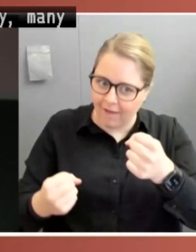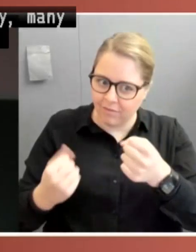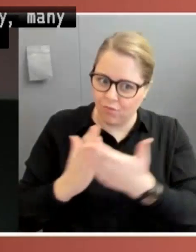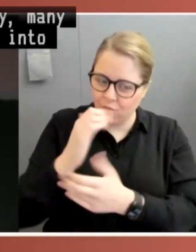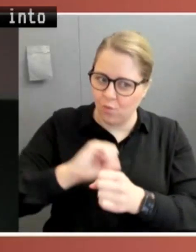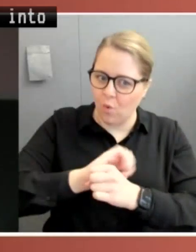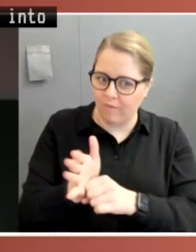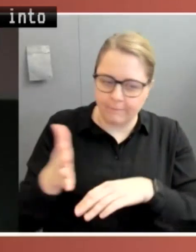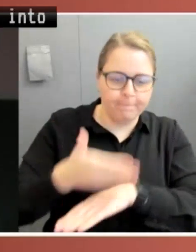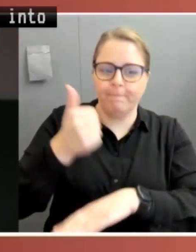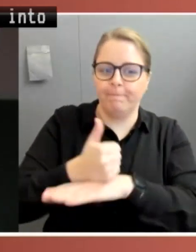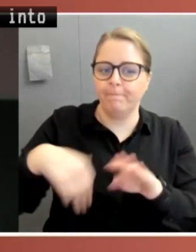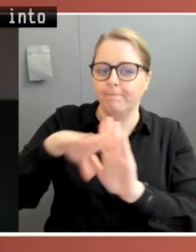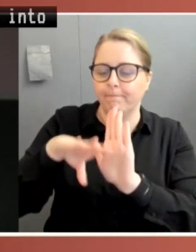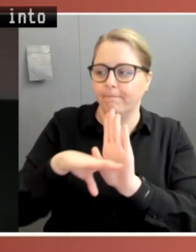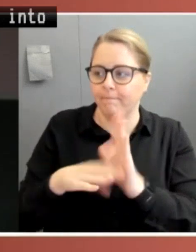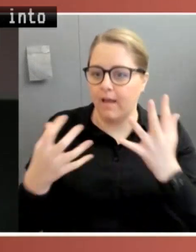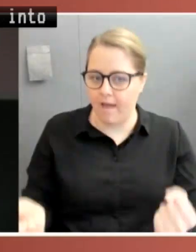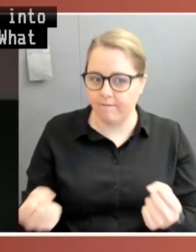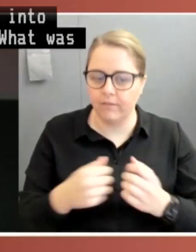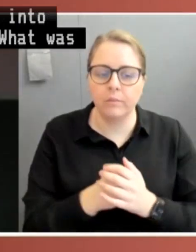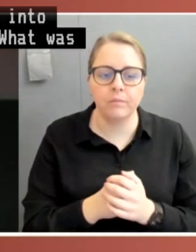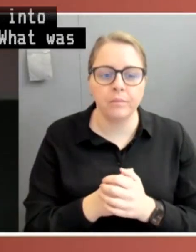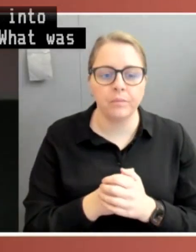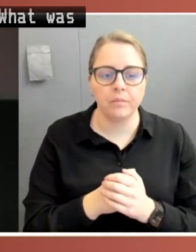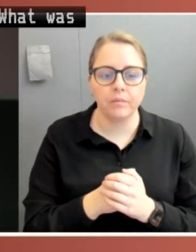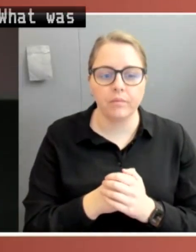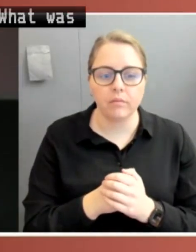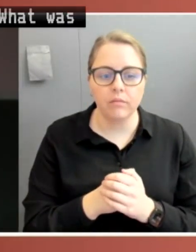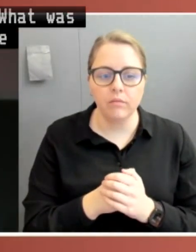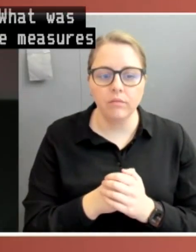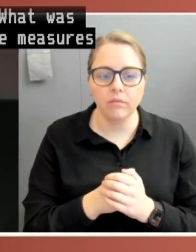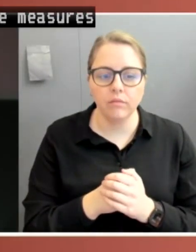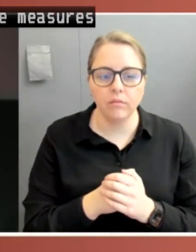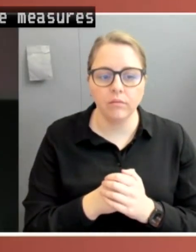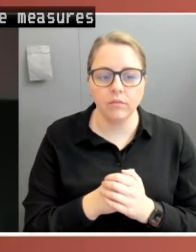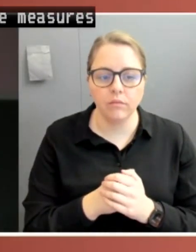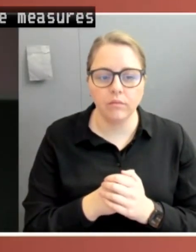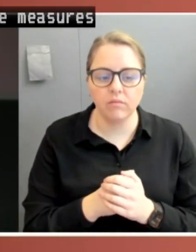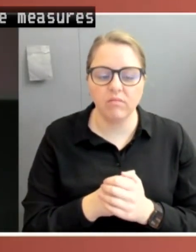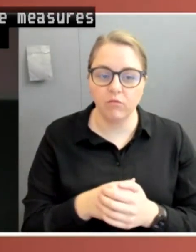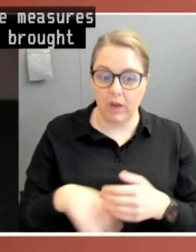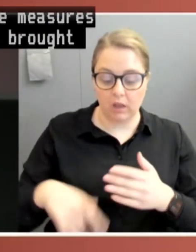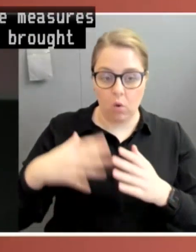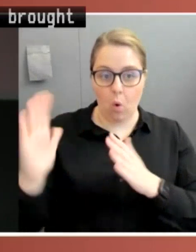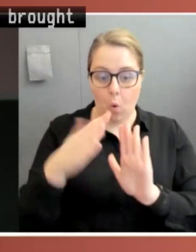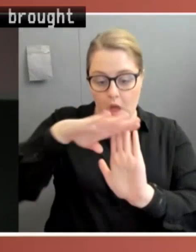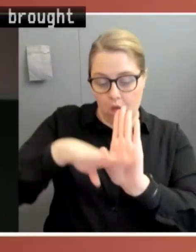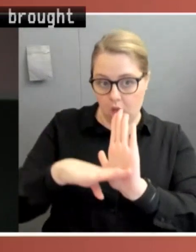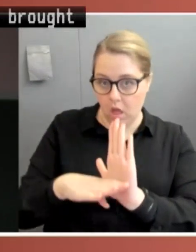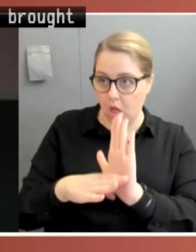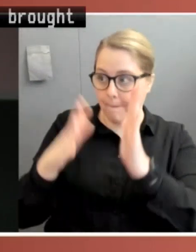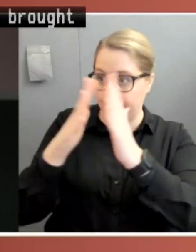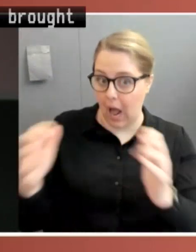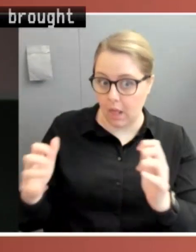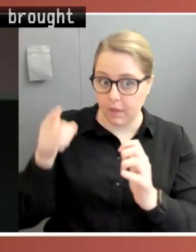really striking about these measures is almost all of them were brought about not directly by parliament, but by the executive. They were